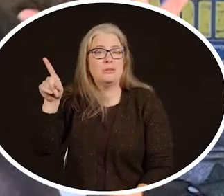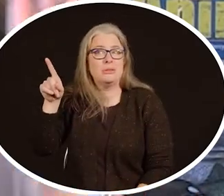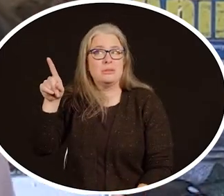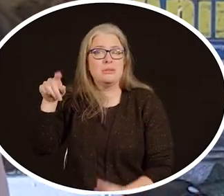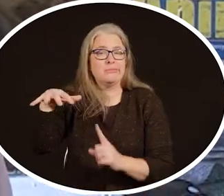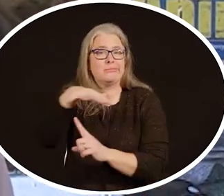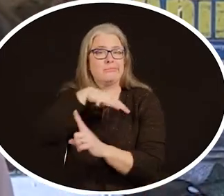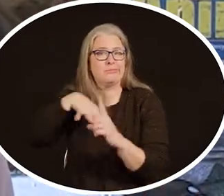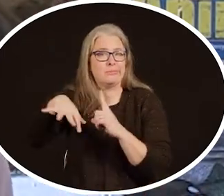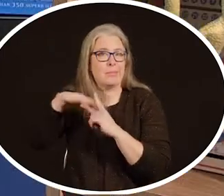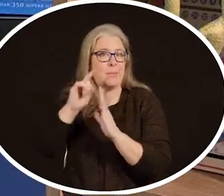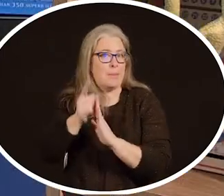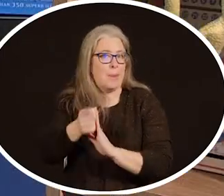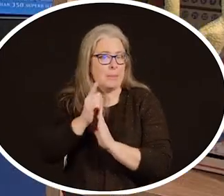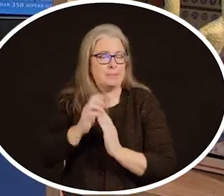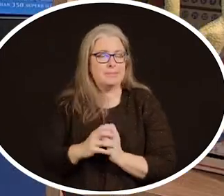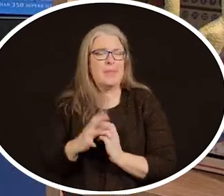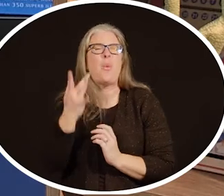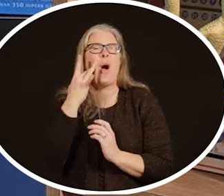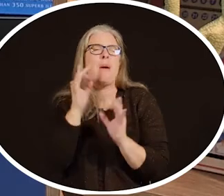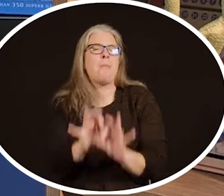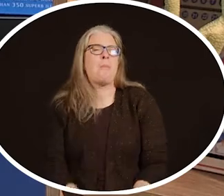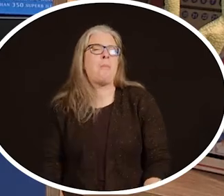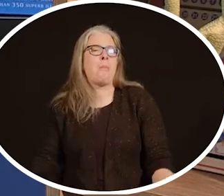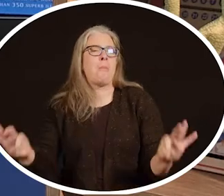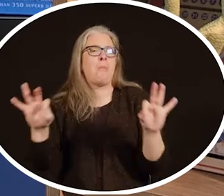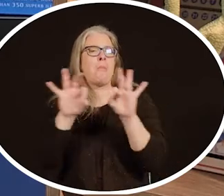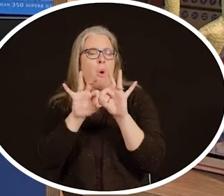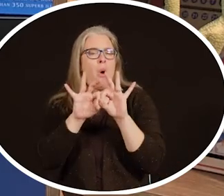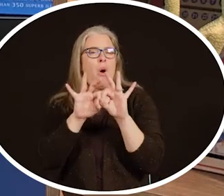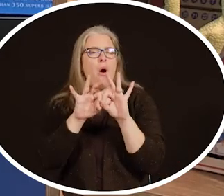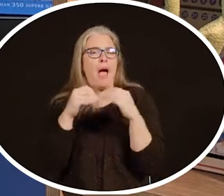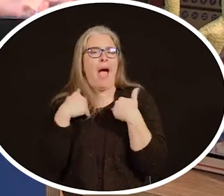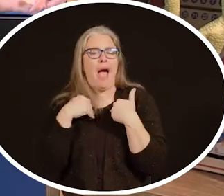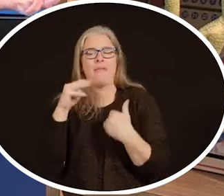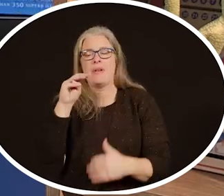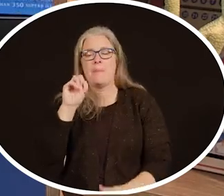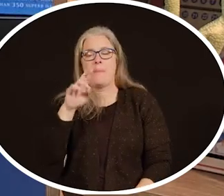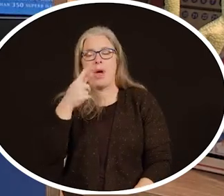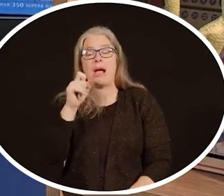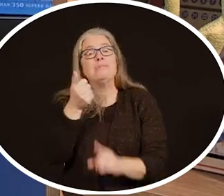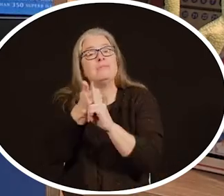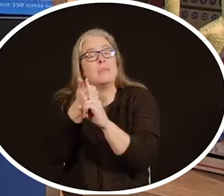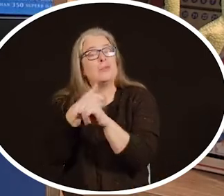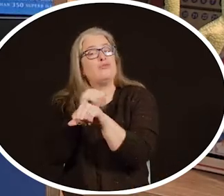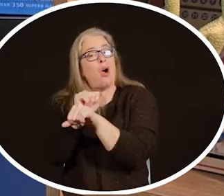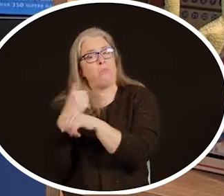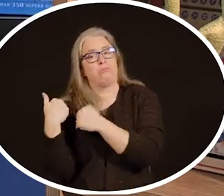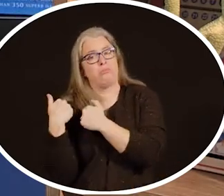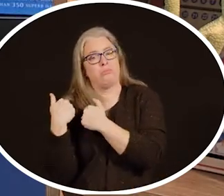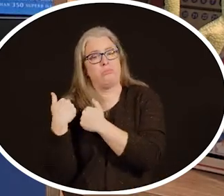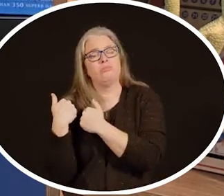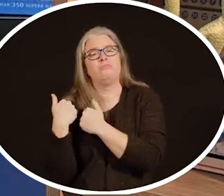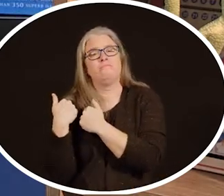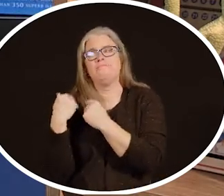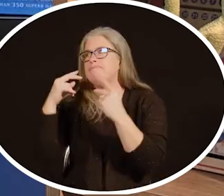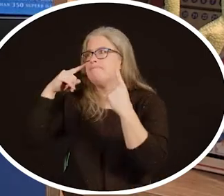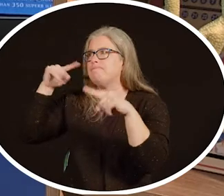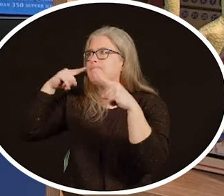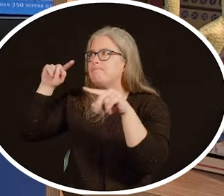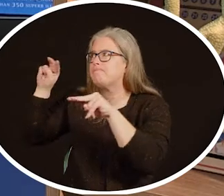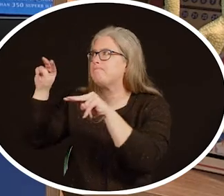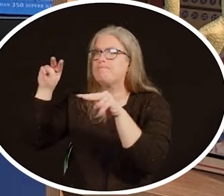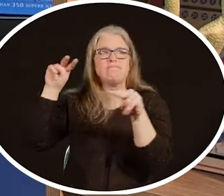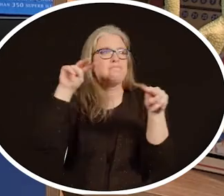what's around them at the moment. That's why it's very important to have meerkats who have the job of being the